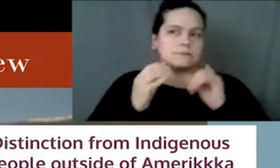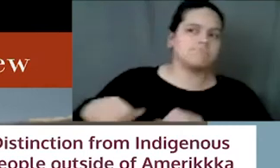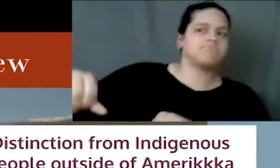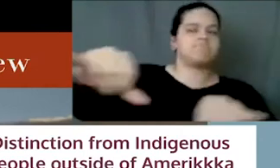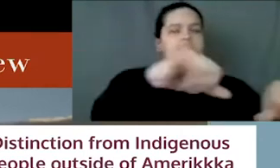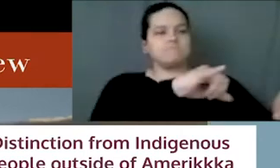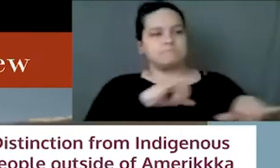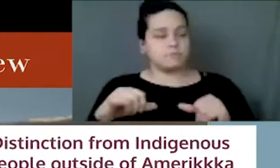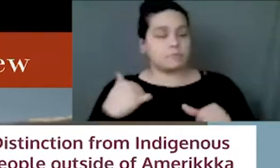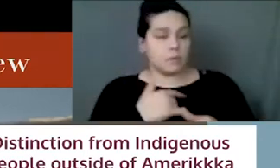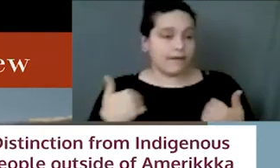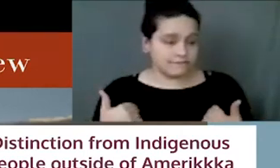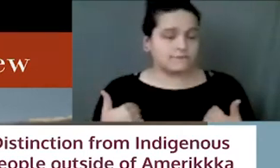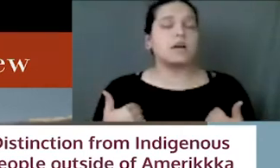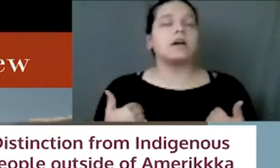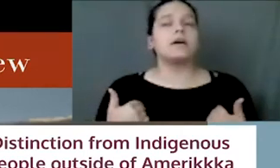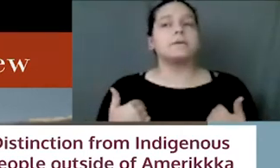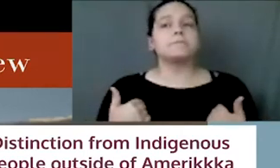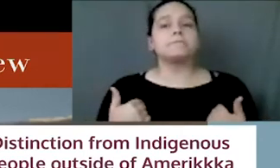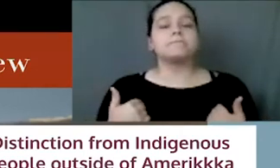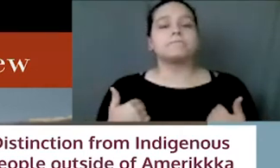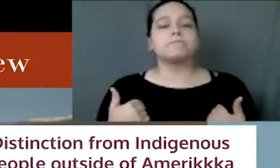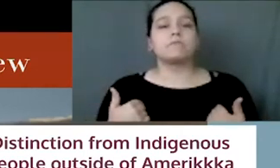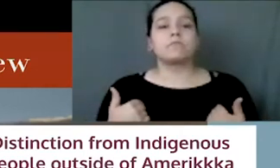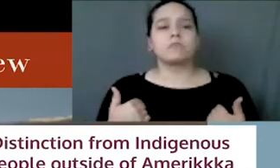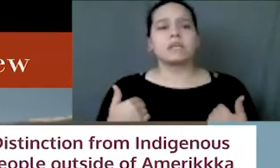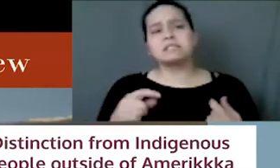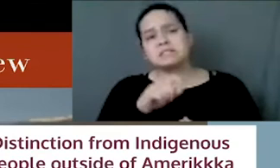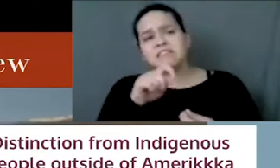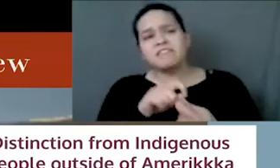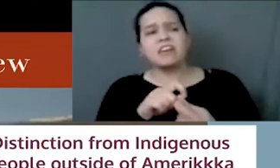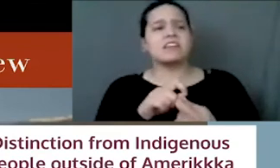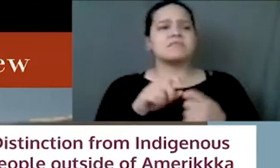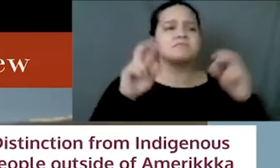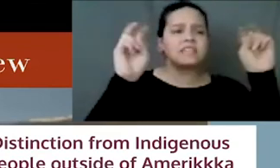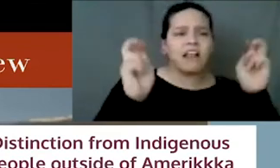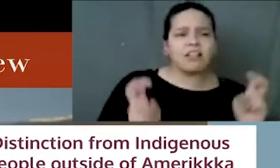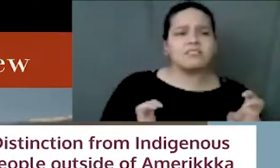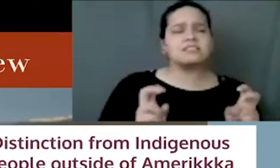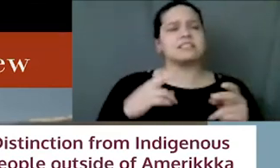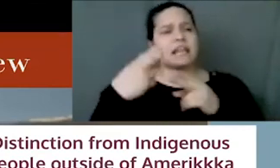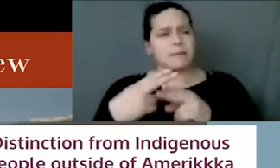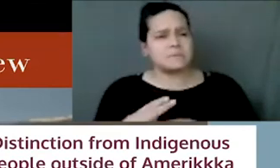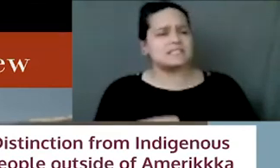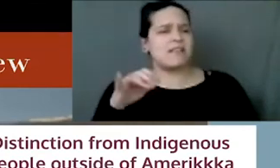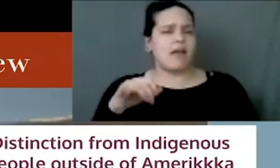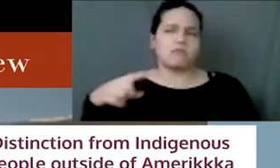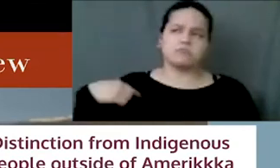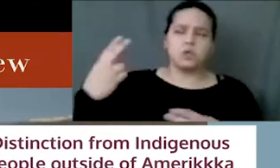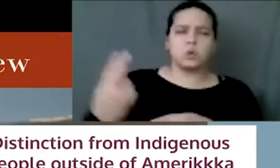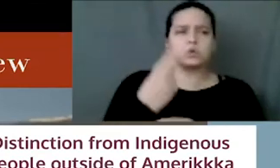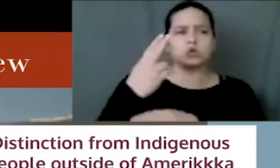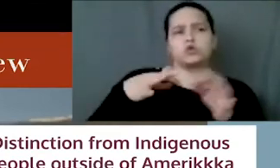we have we have have certain titles and names that have been used to describe